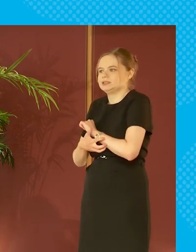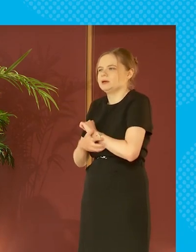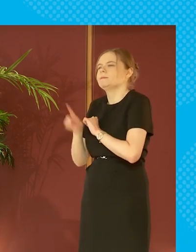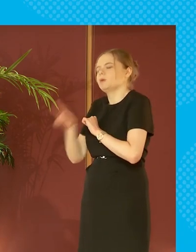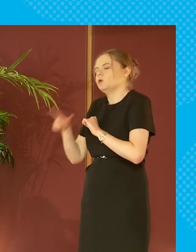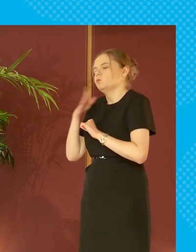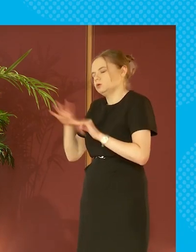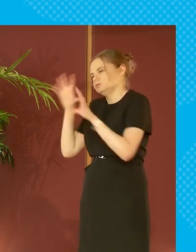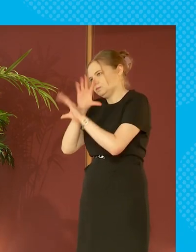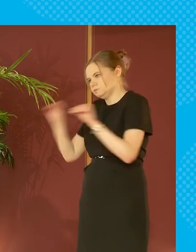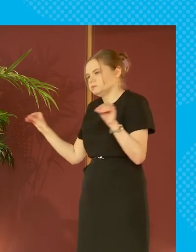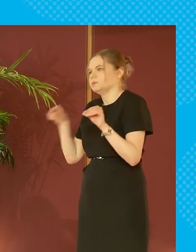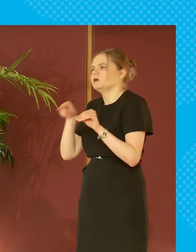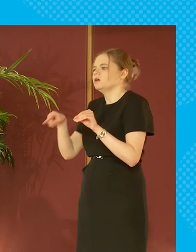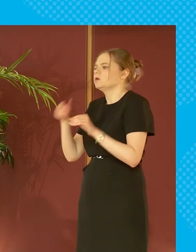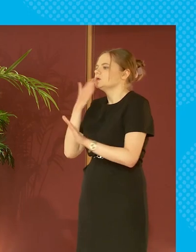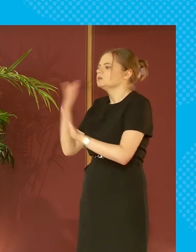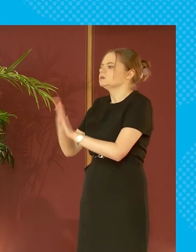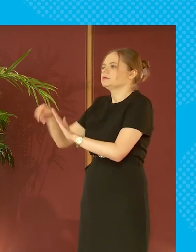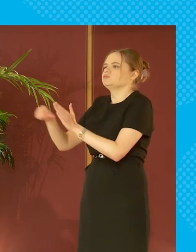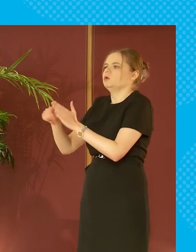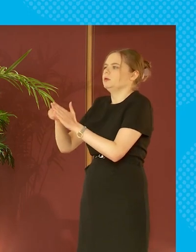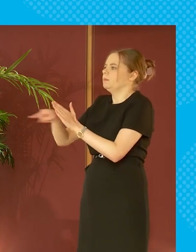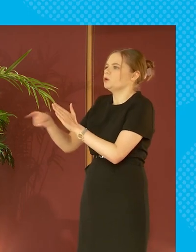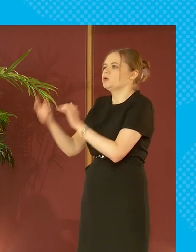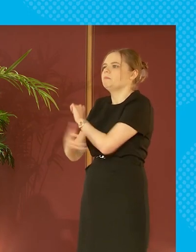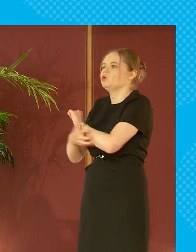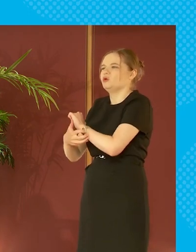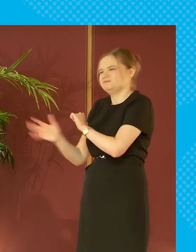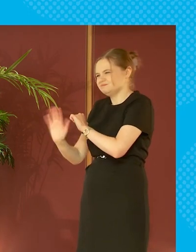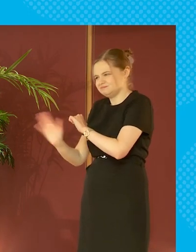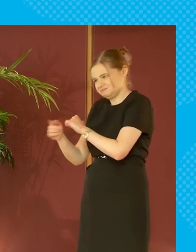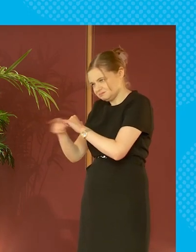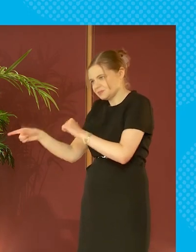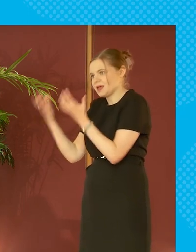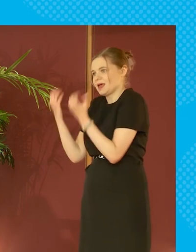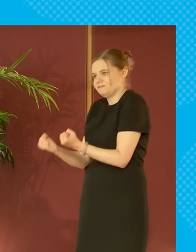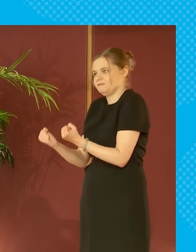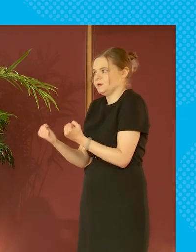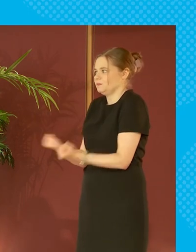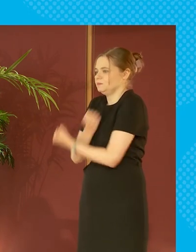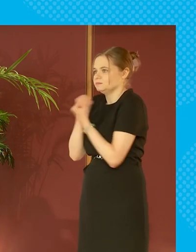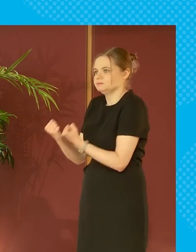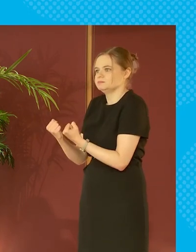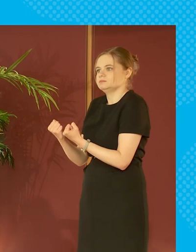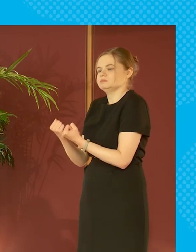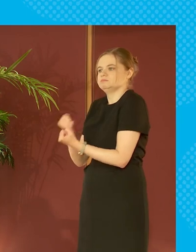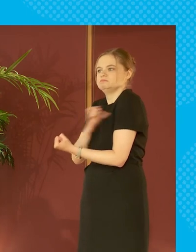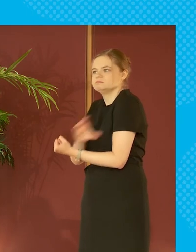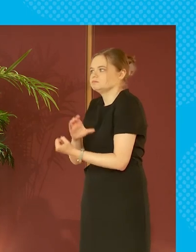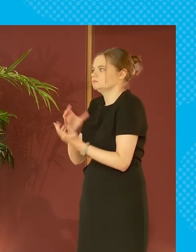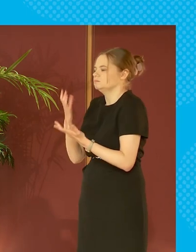really keen that what we don't do is problematize those who are poor you know because there's incredible resilience and strength shown in those